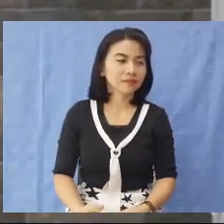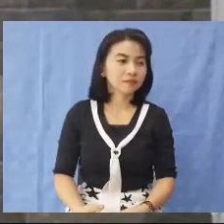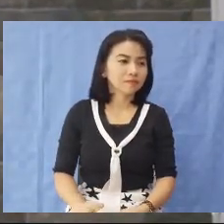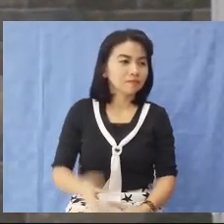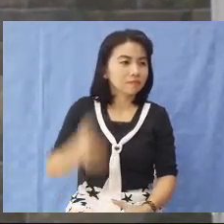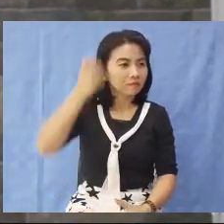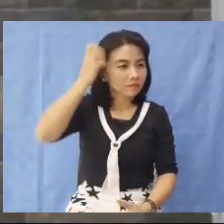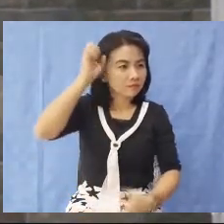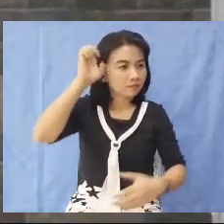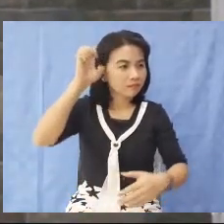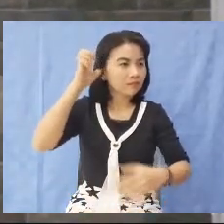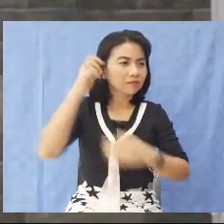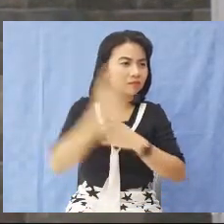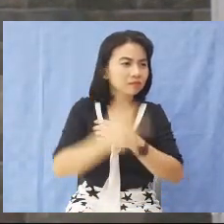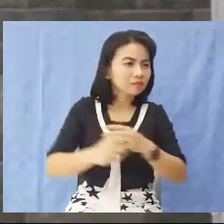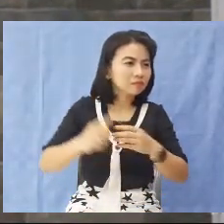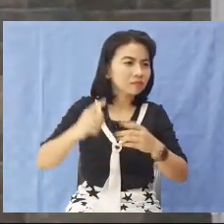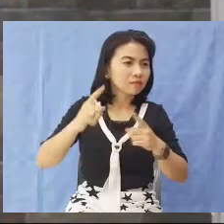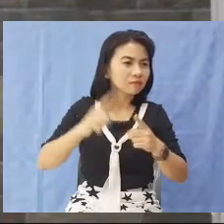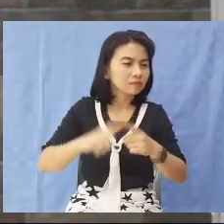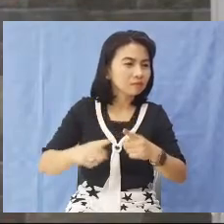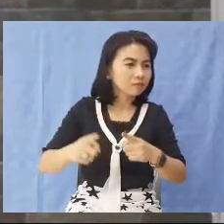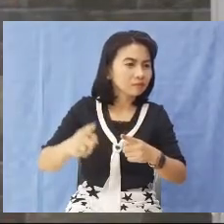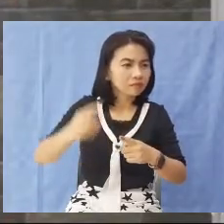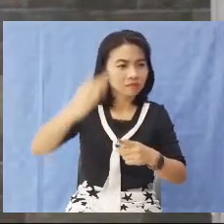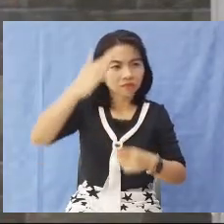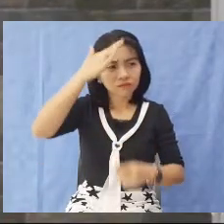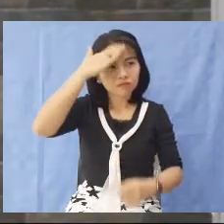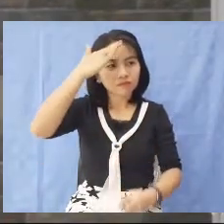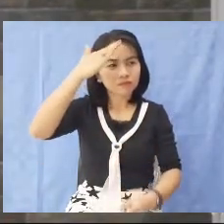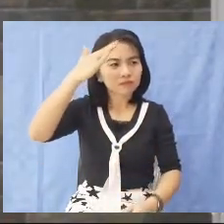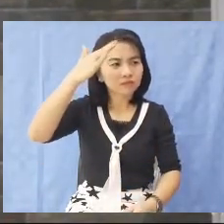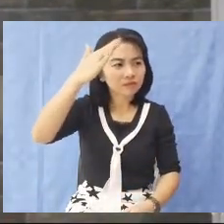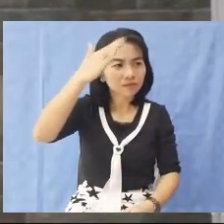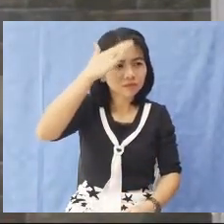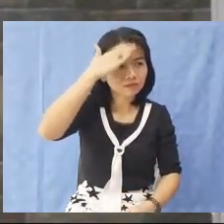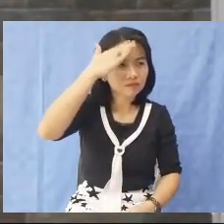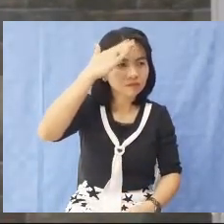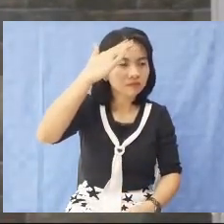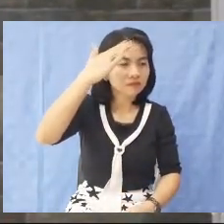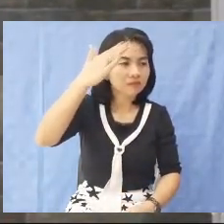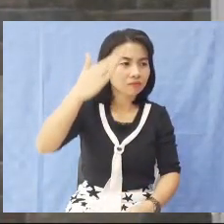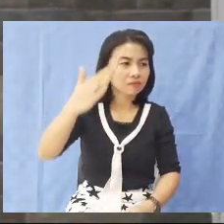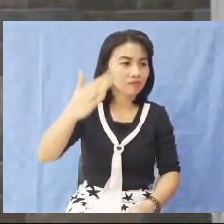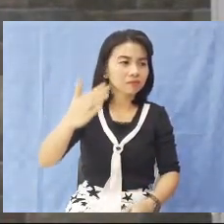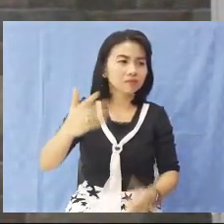He was beaten beyond recognition